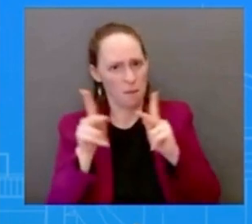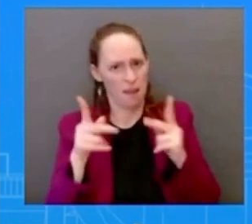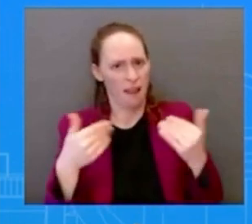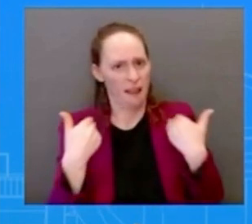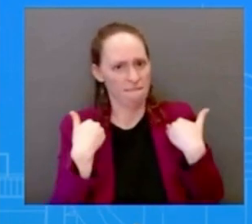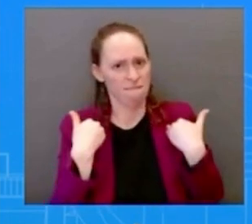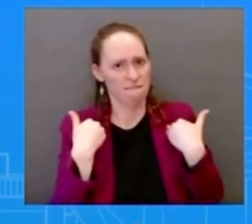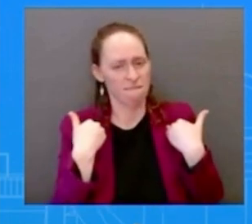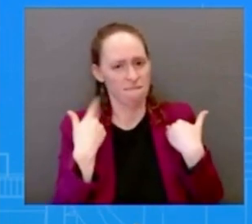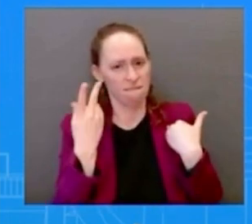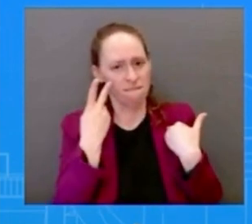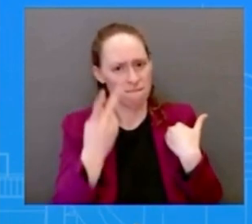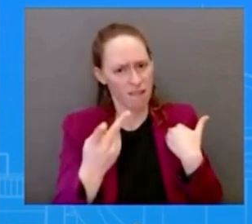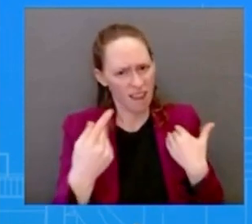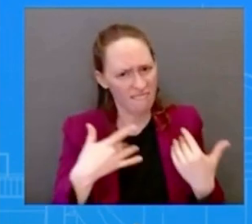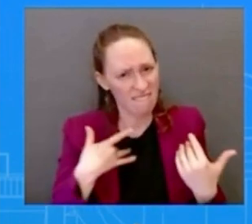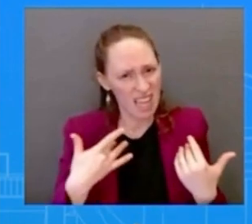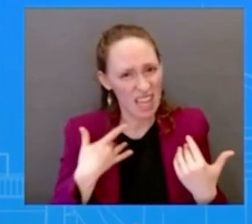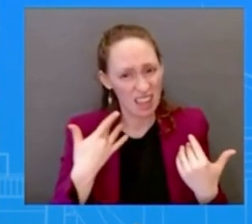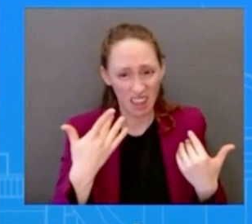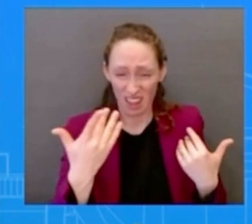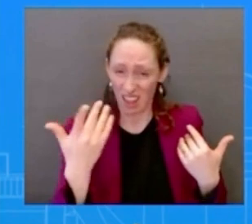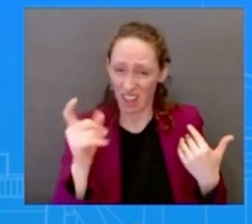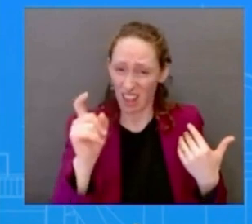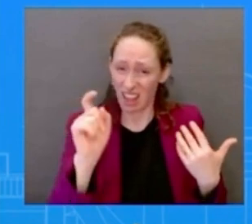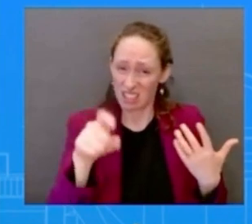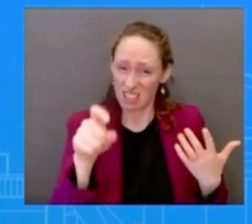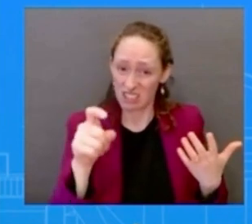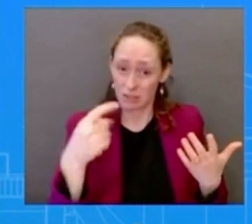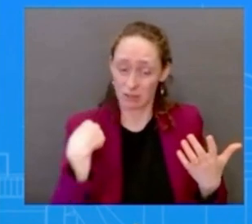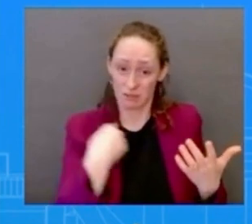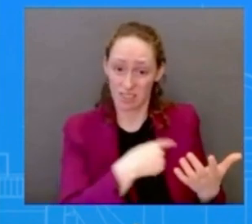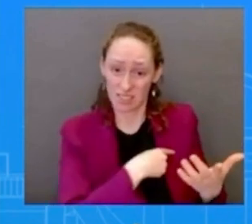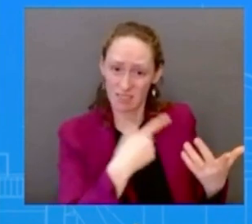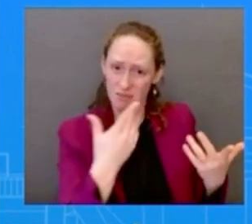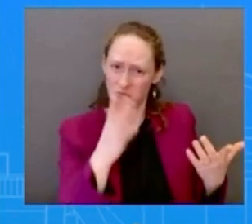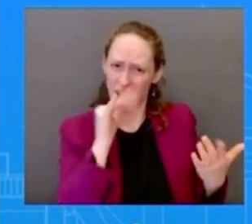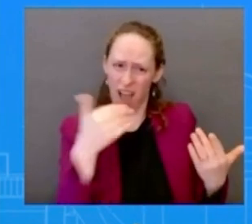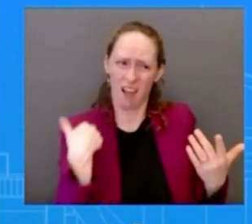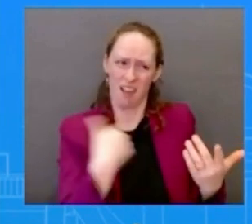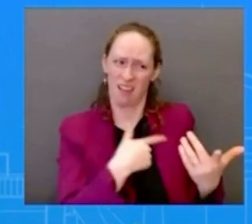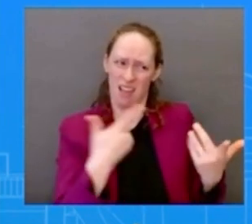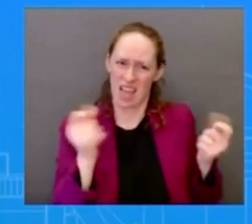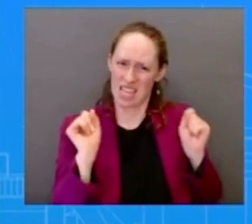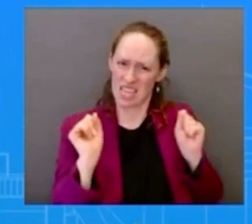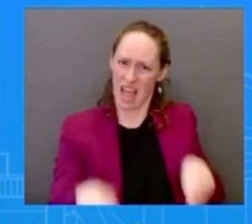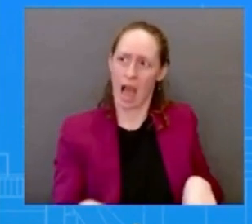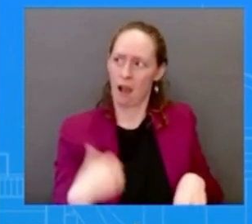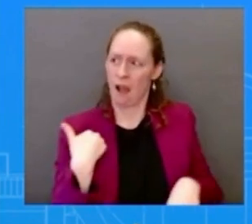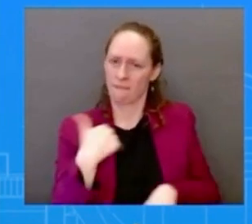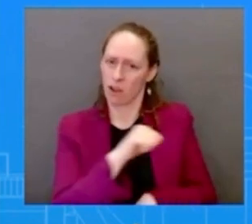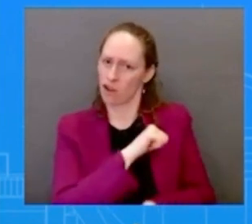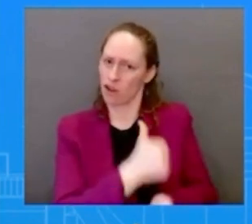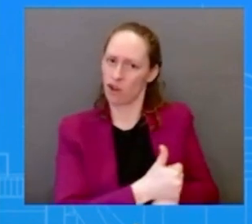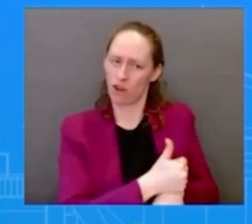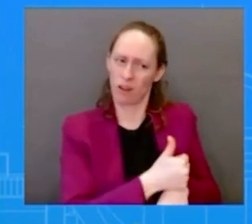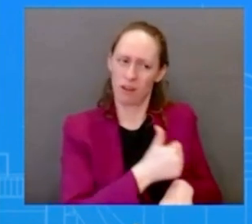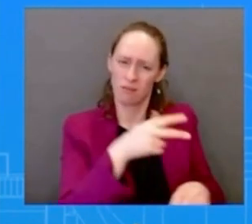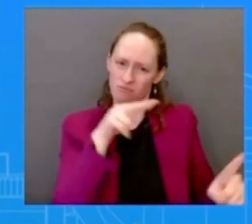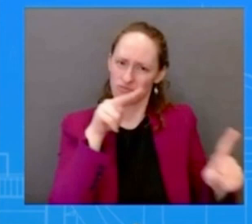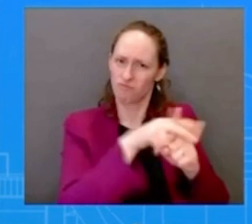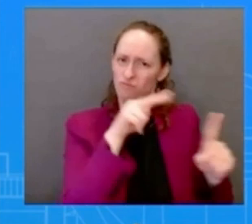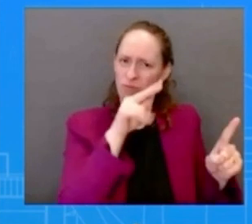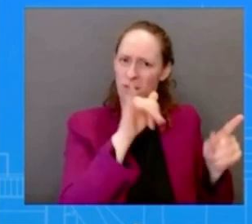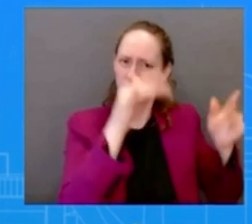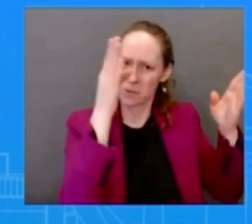what's next what's the white house willing to do so let me just first say our hearts go out to miss robinson's family um and friends